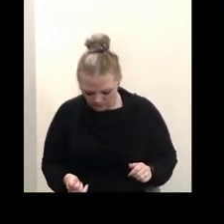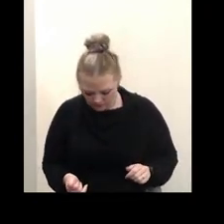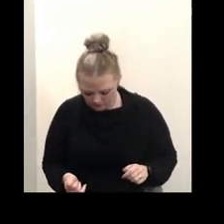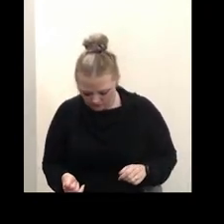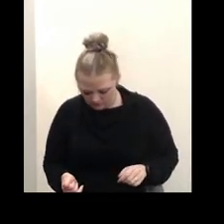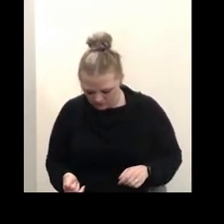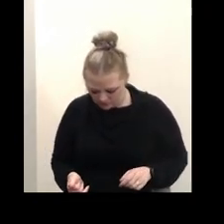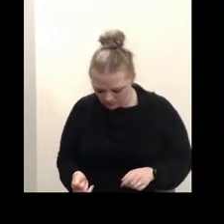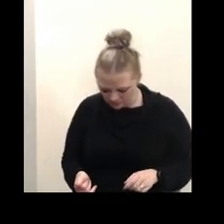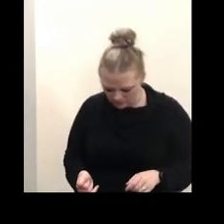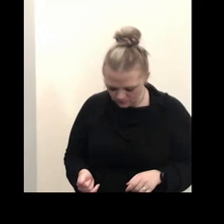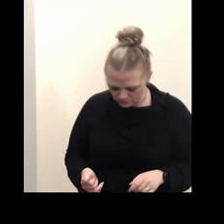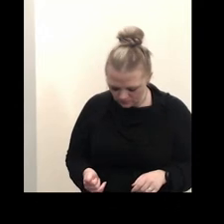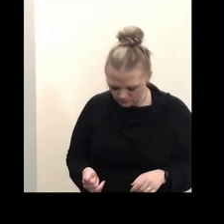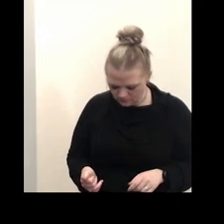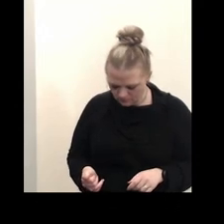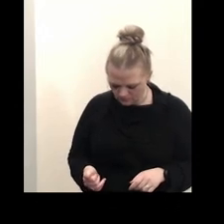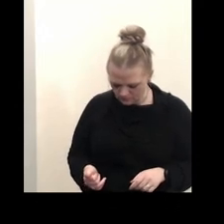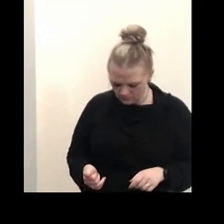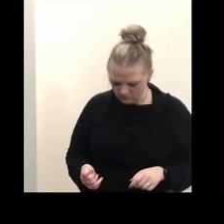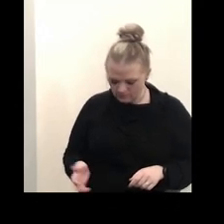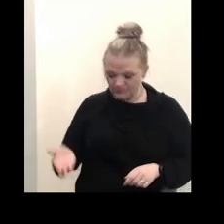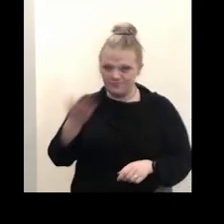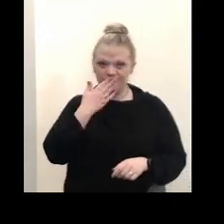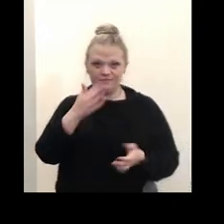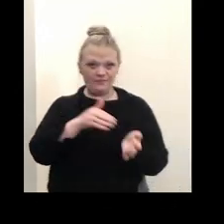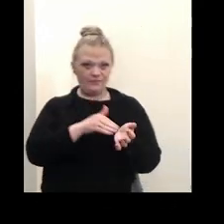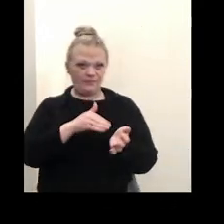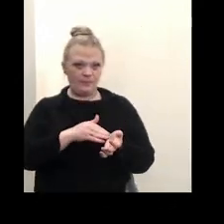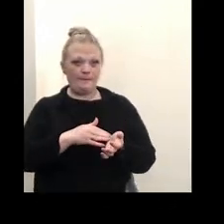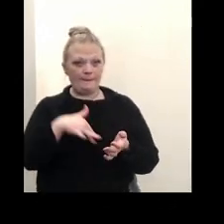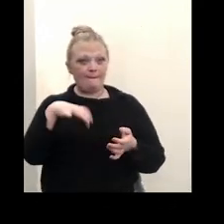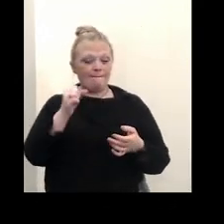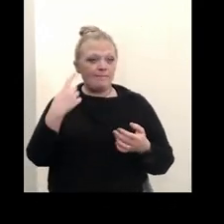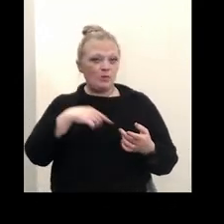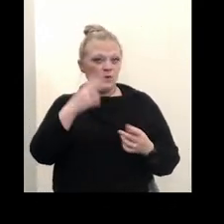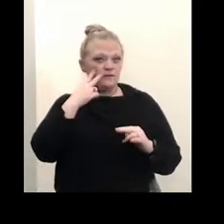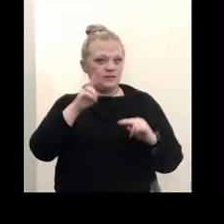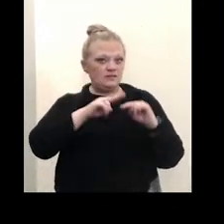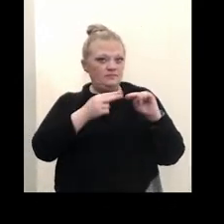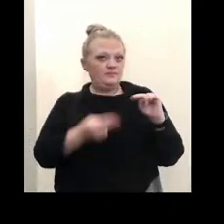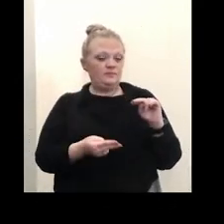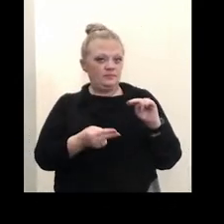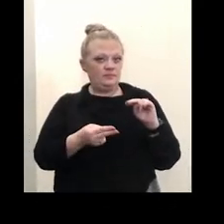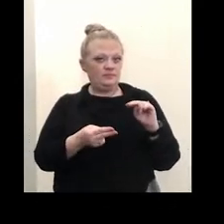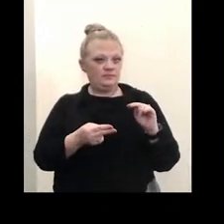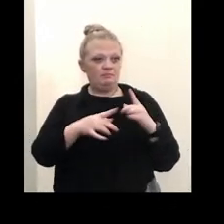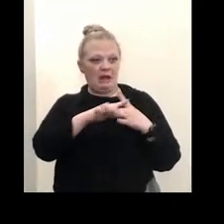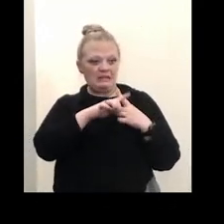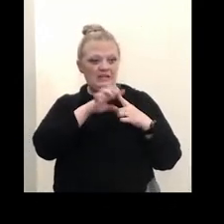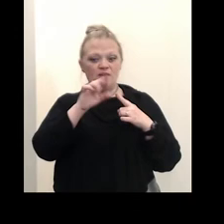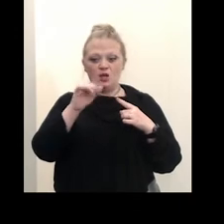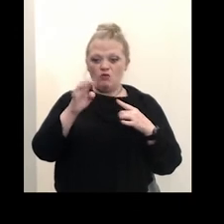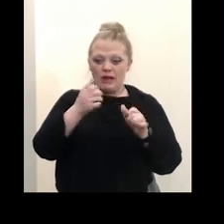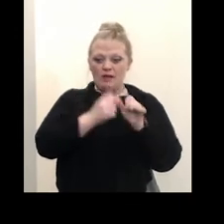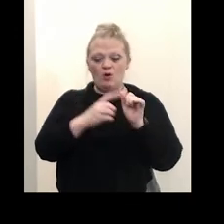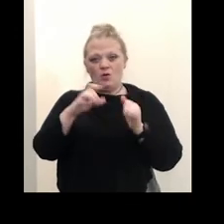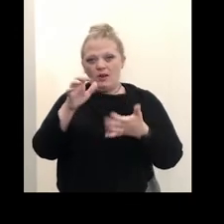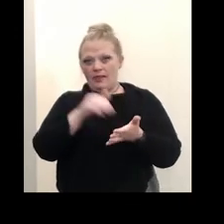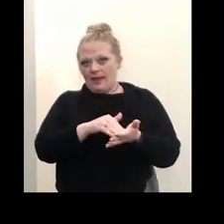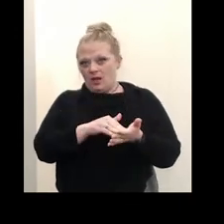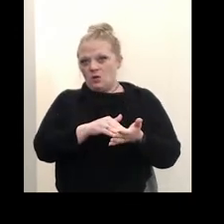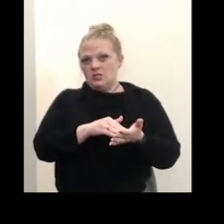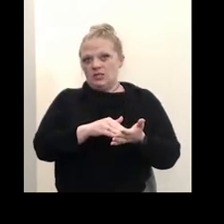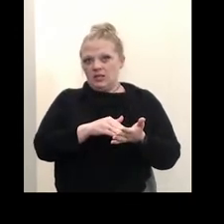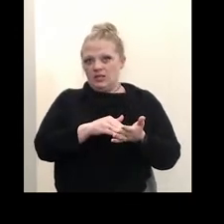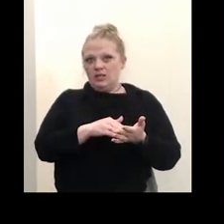thank you doctor we have seen a declination in cases positivity rates and case rates for 100 000 we